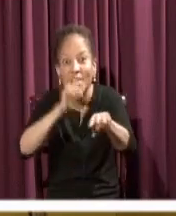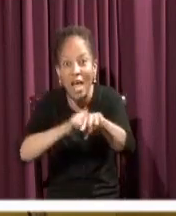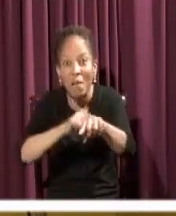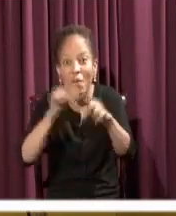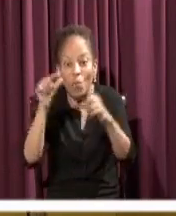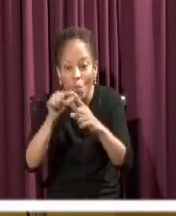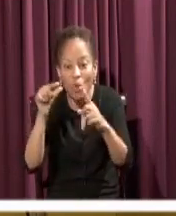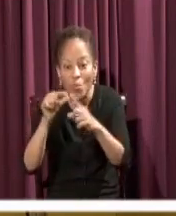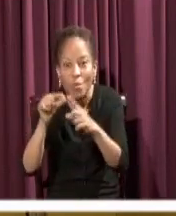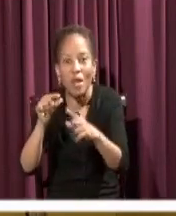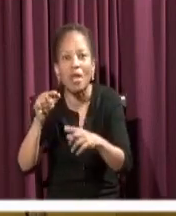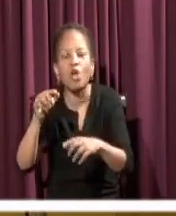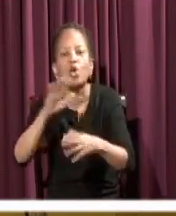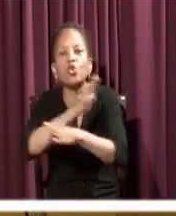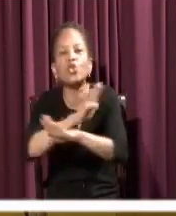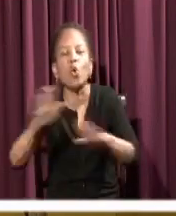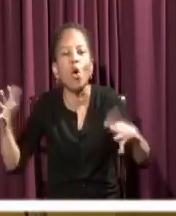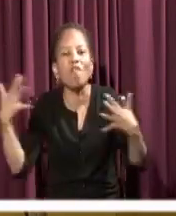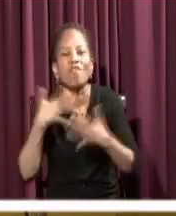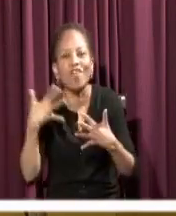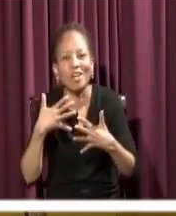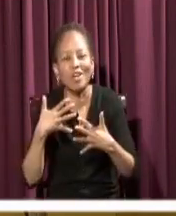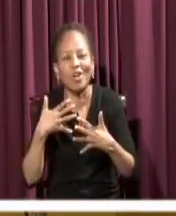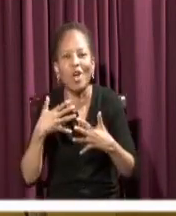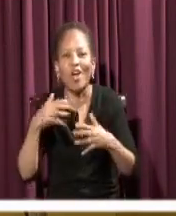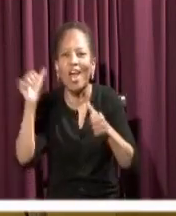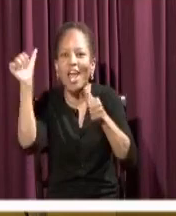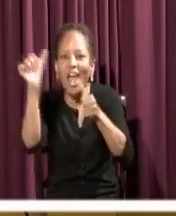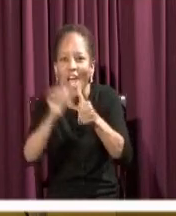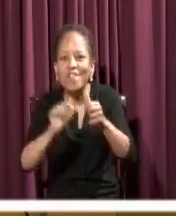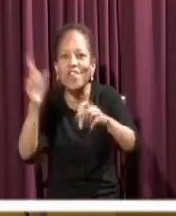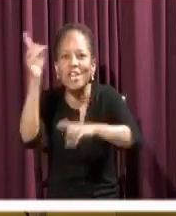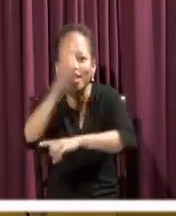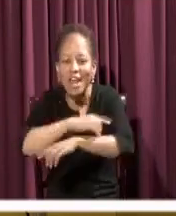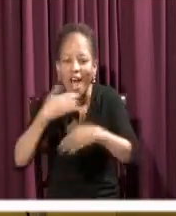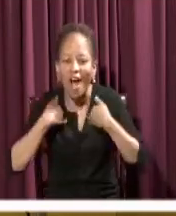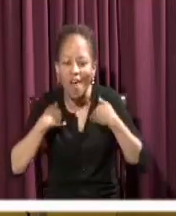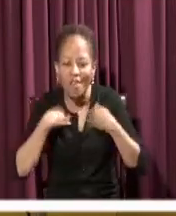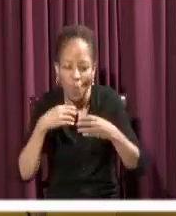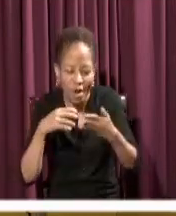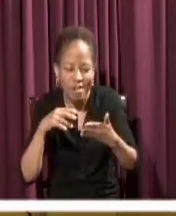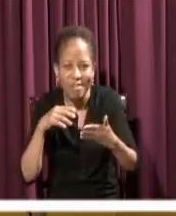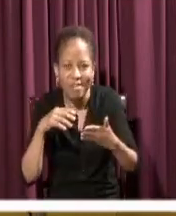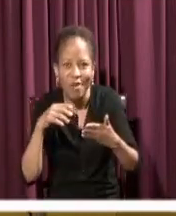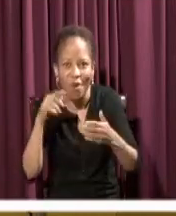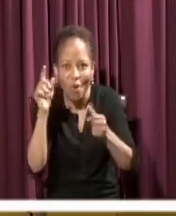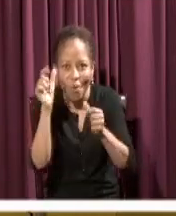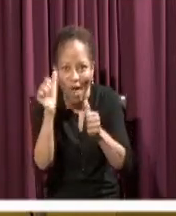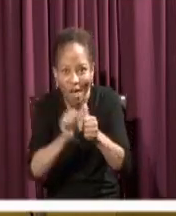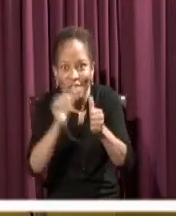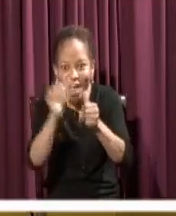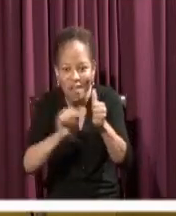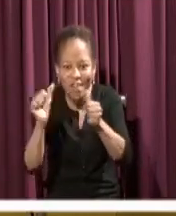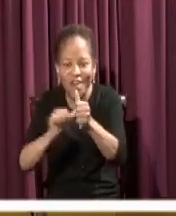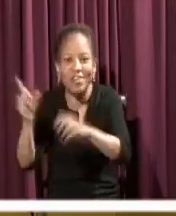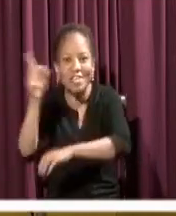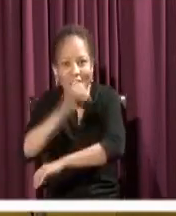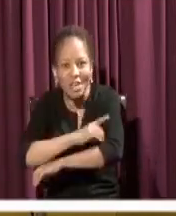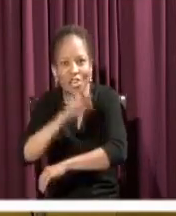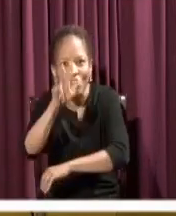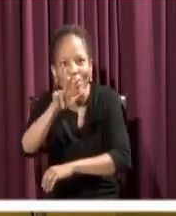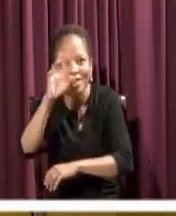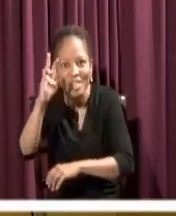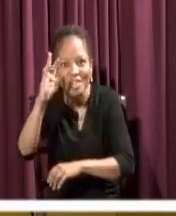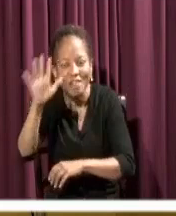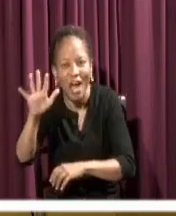That is one for each day in the year. Do not be afraid. Because God keeps coming to his people